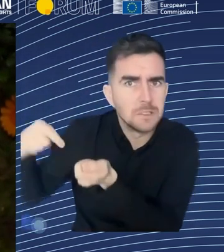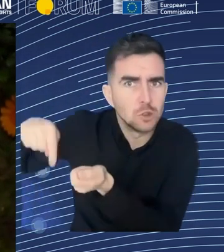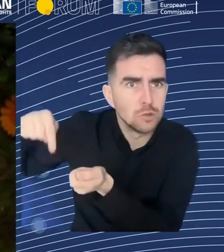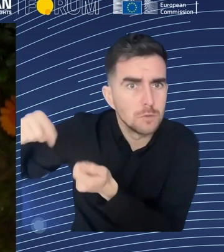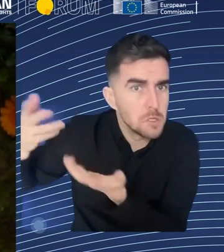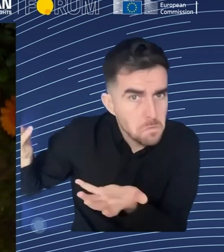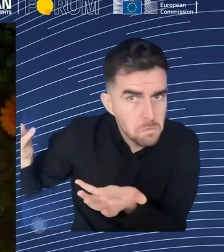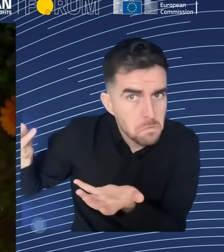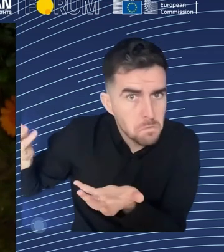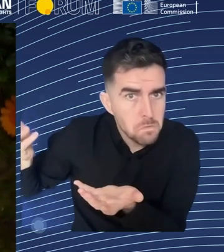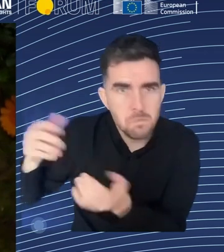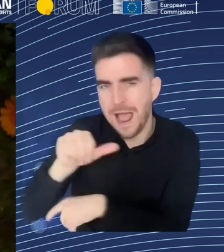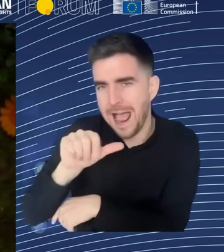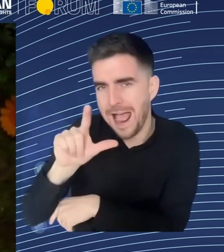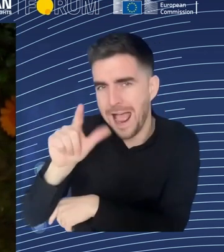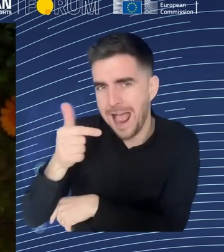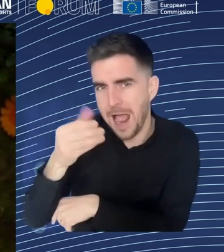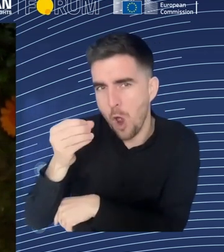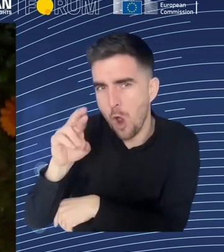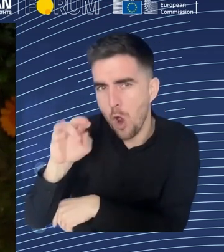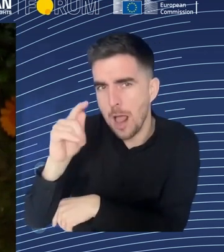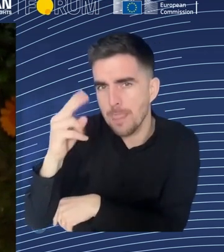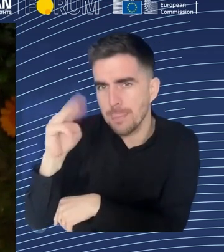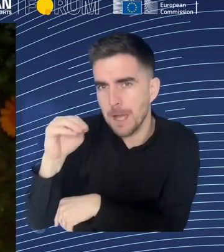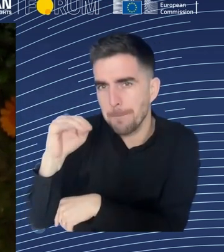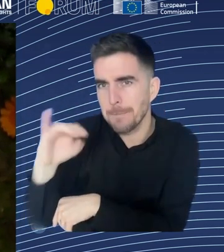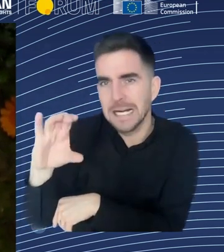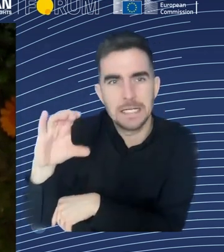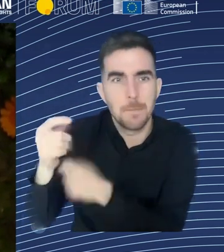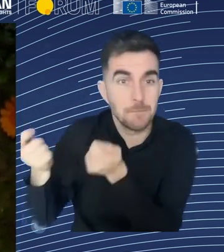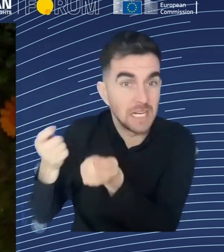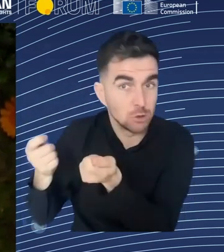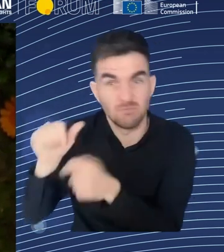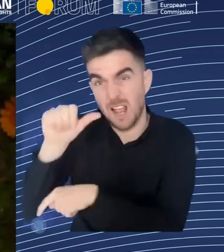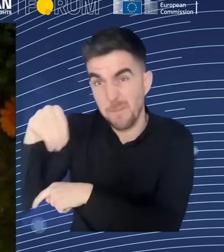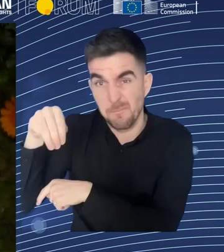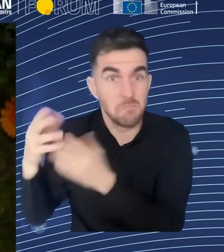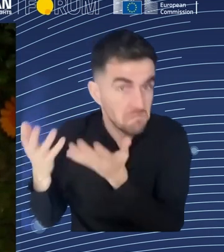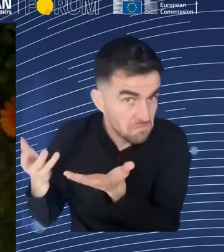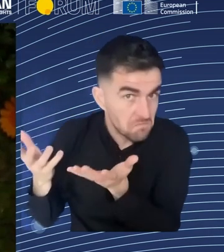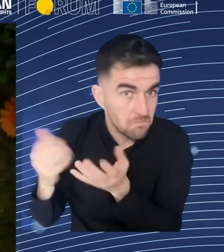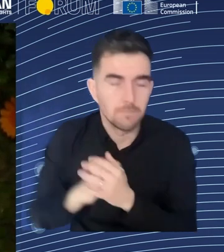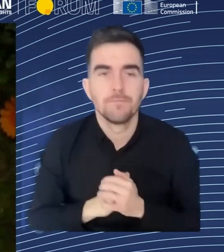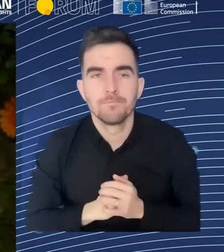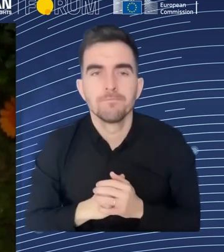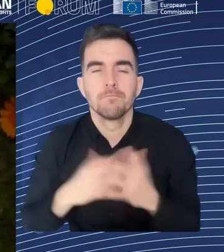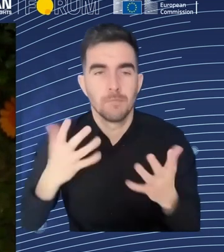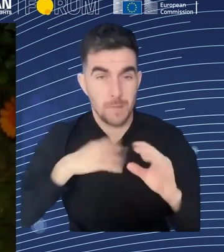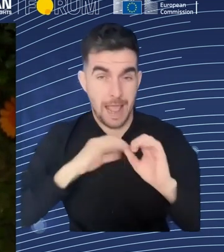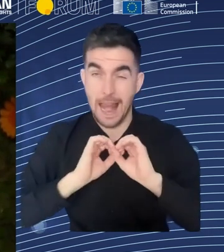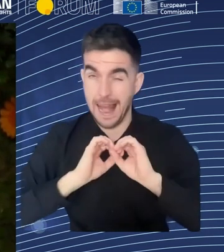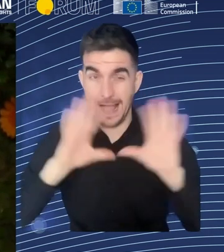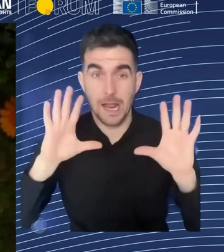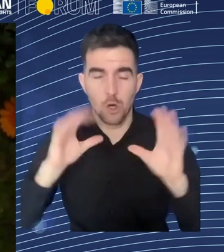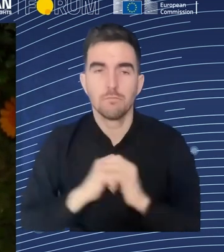that's there. And so, some of the challenges that Annette has mentioned, for example, we have existing laws both at the union level and at member state level.